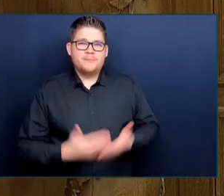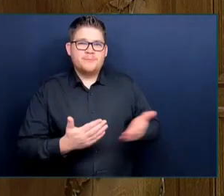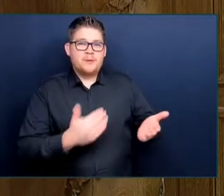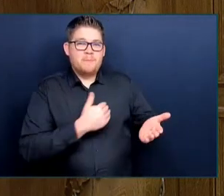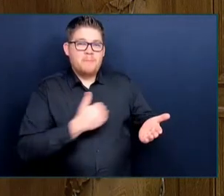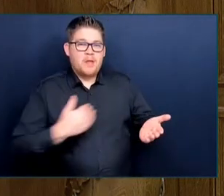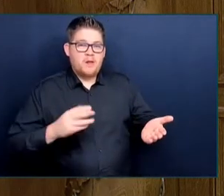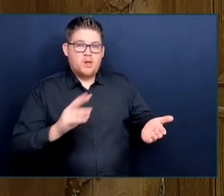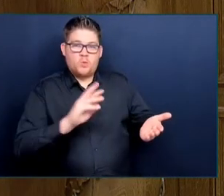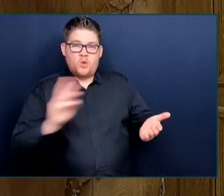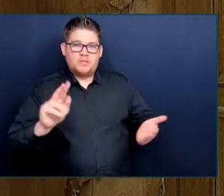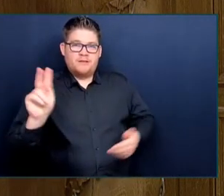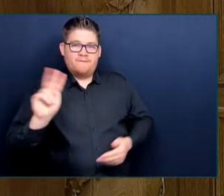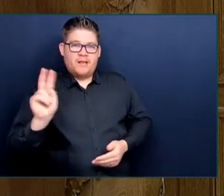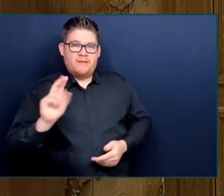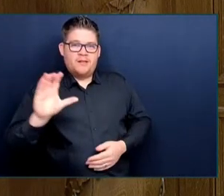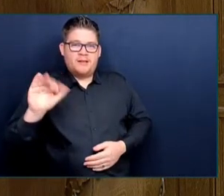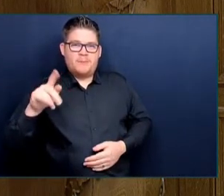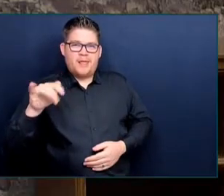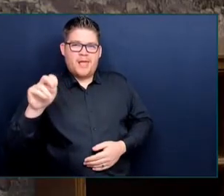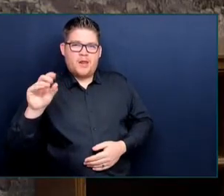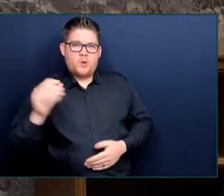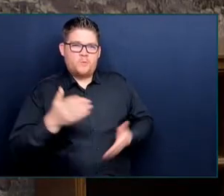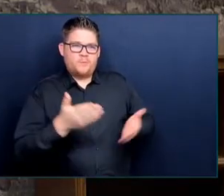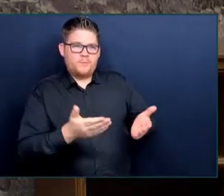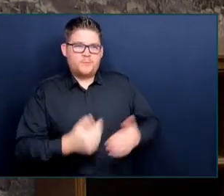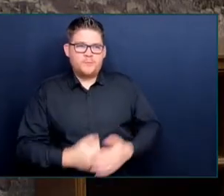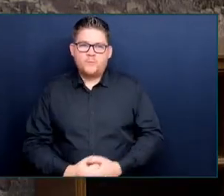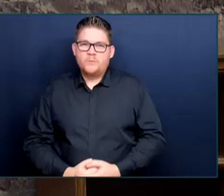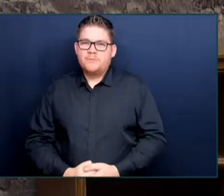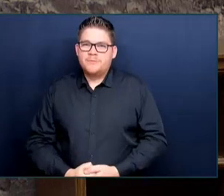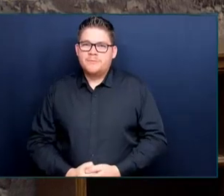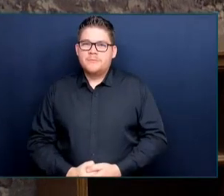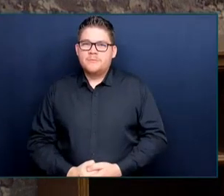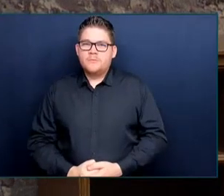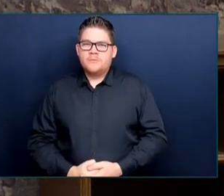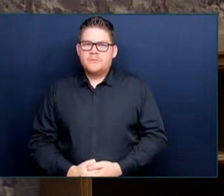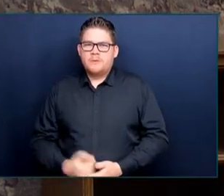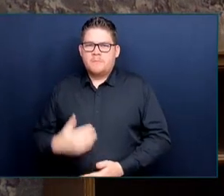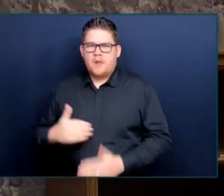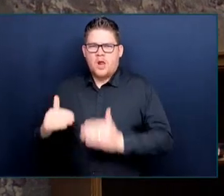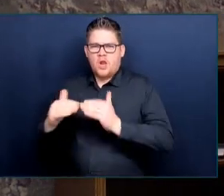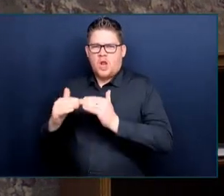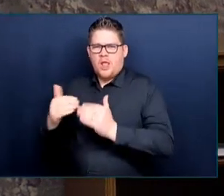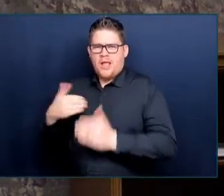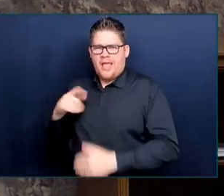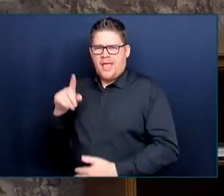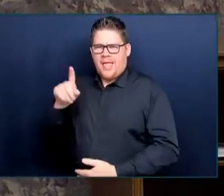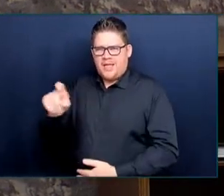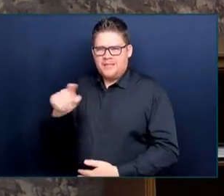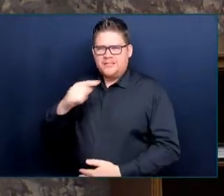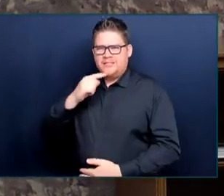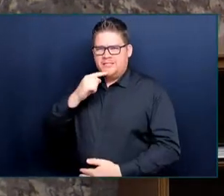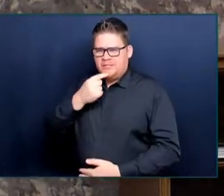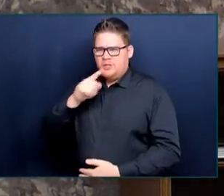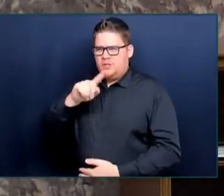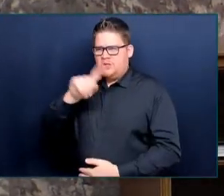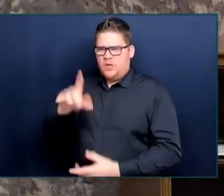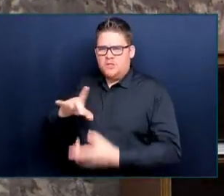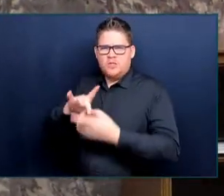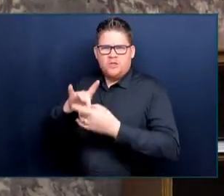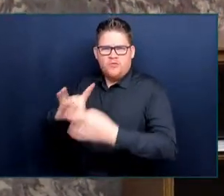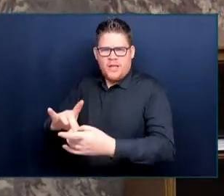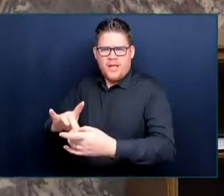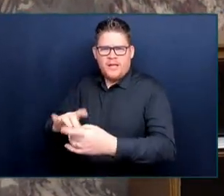in response to my colleague's previous question about very serious issues around women's health, the minister read off a list of things that the